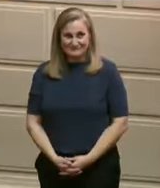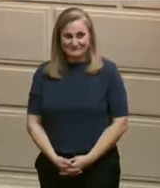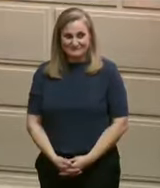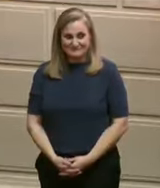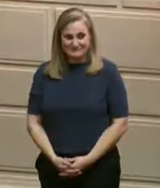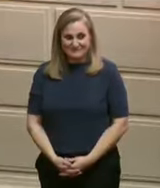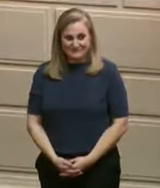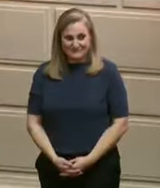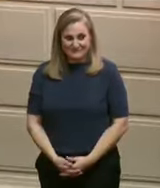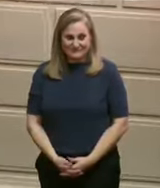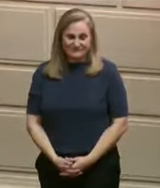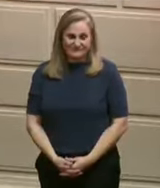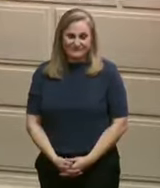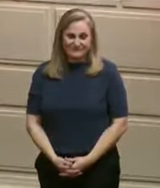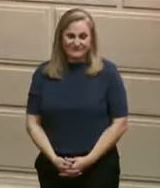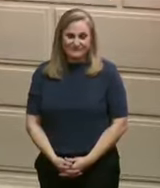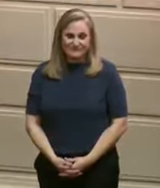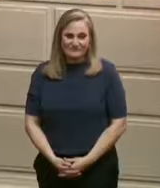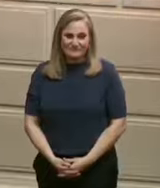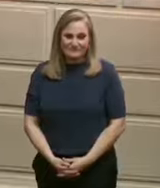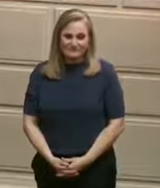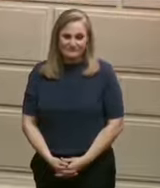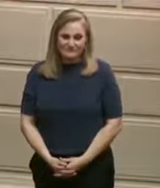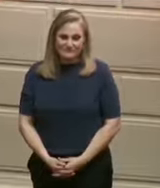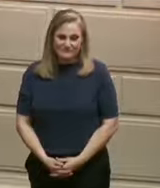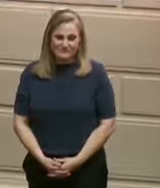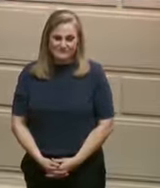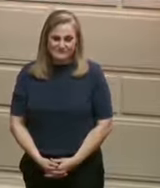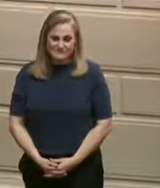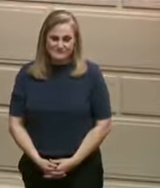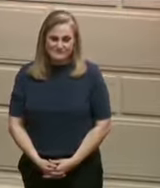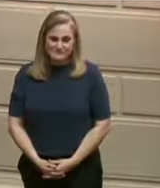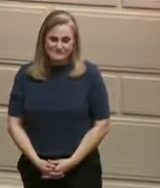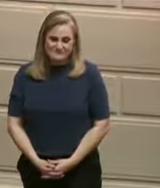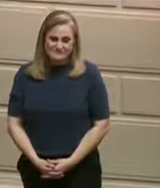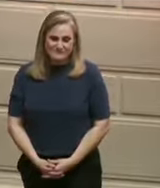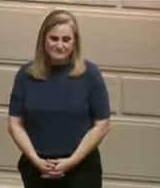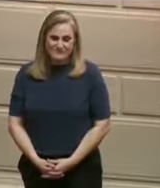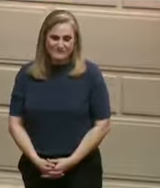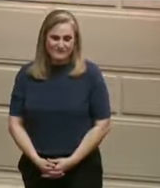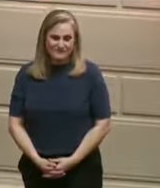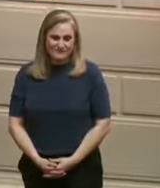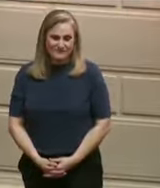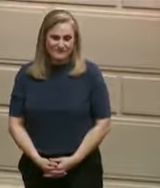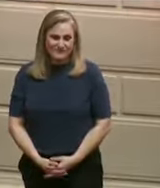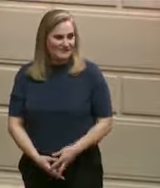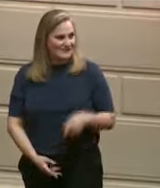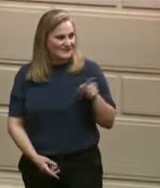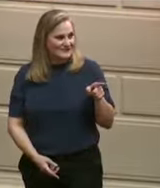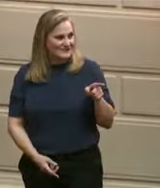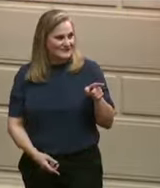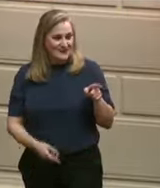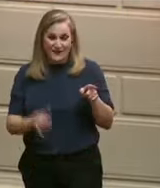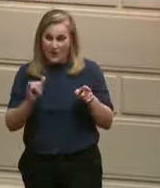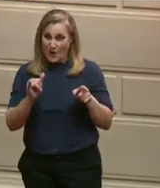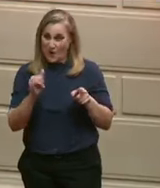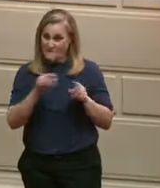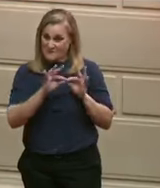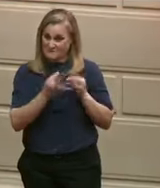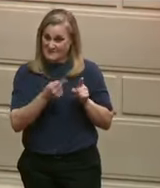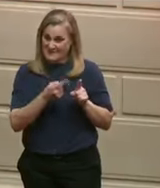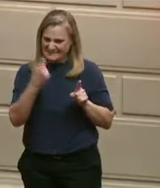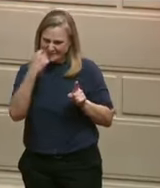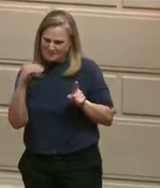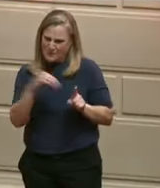Juan and Emelyn and their two sons moved into their first home in West Warwick last year using our down payment assistant